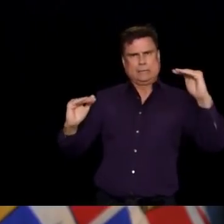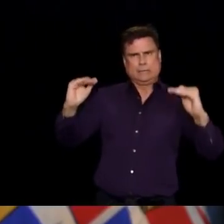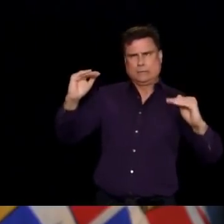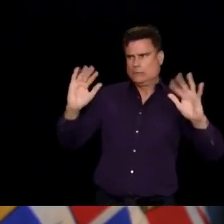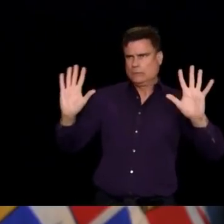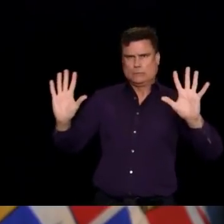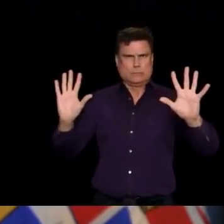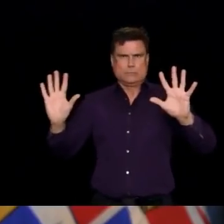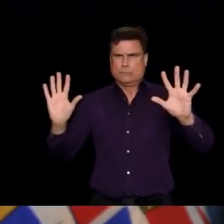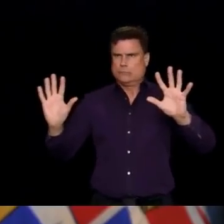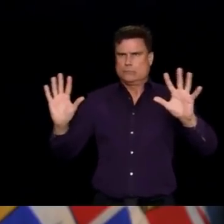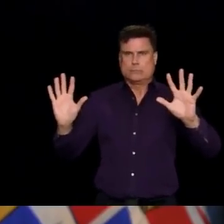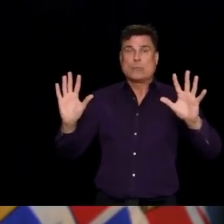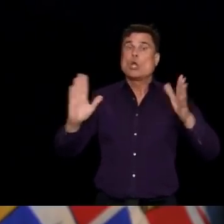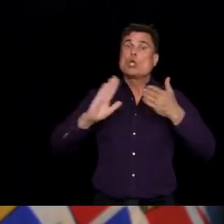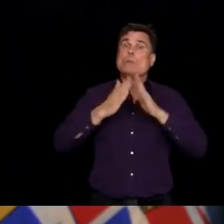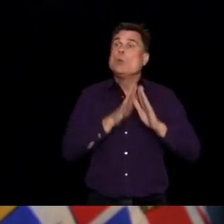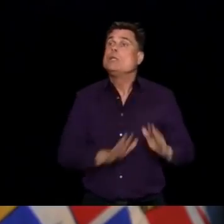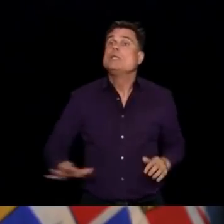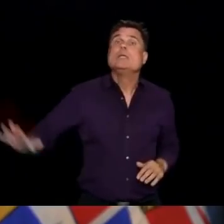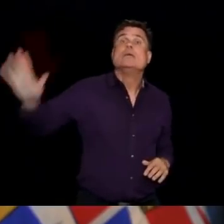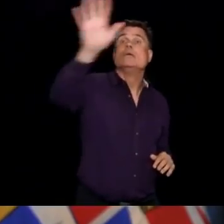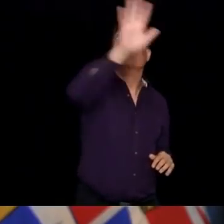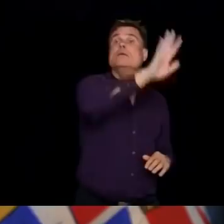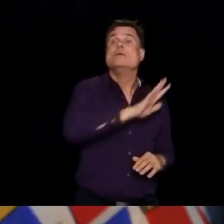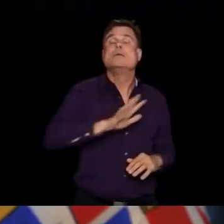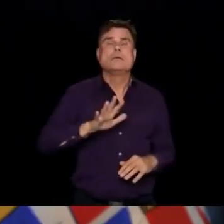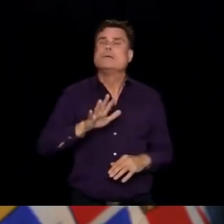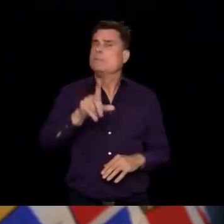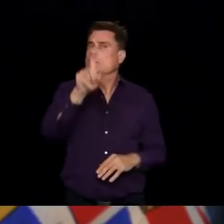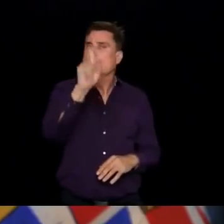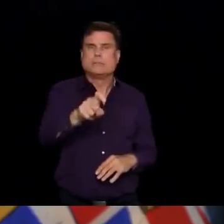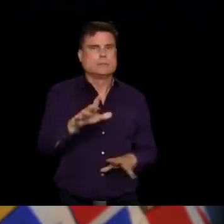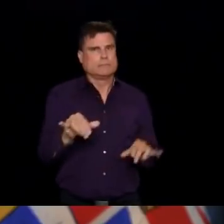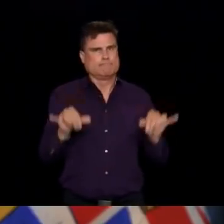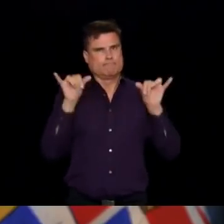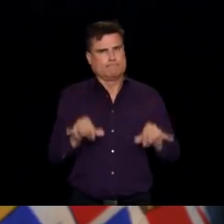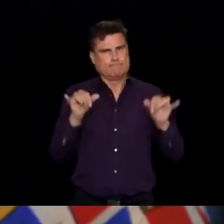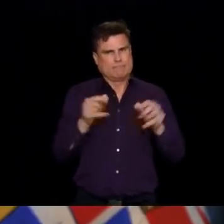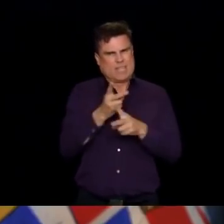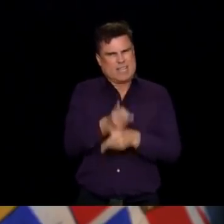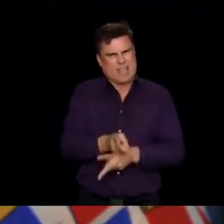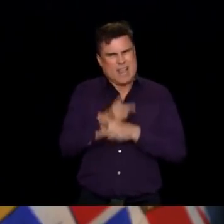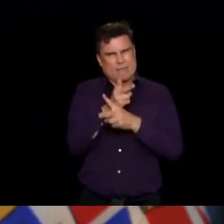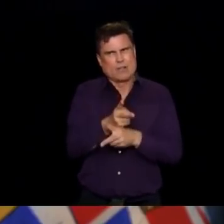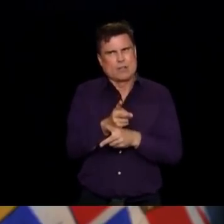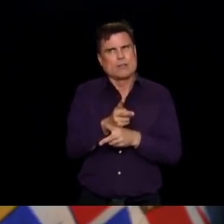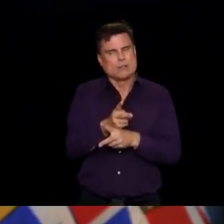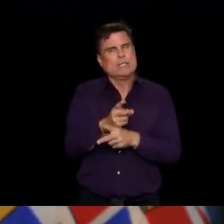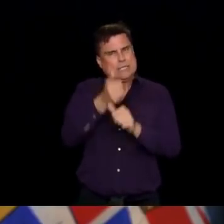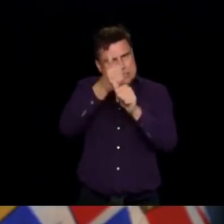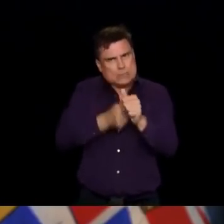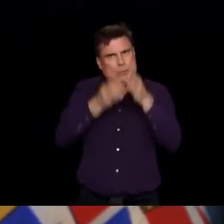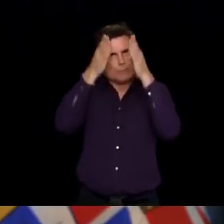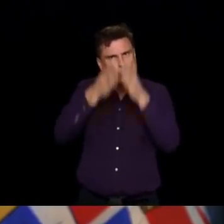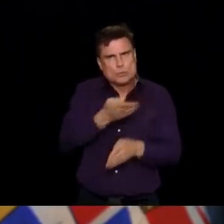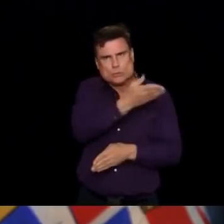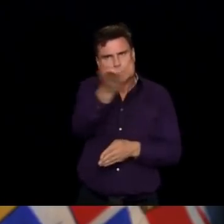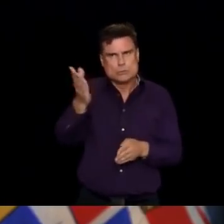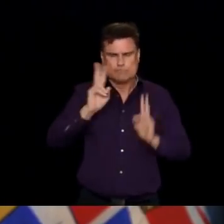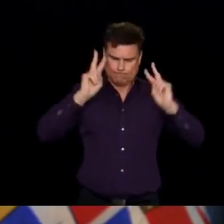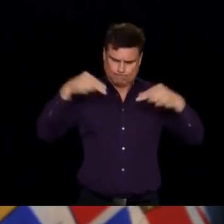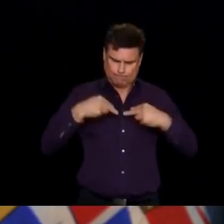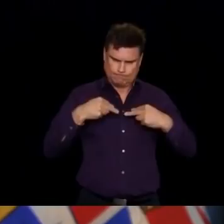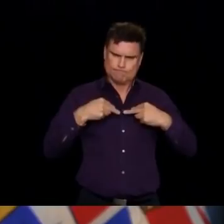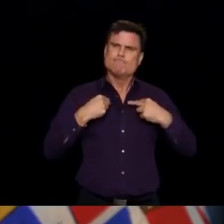settings, being mindful of our balance, being mindful of the numbers of people that we're in contact with. And if we have somebody